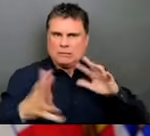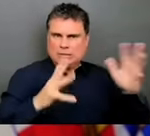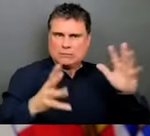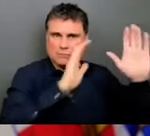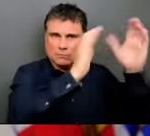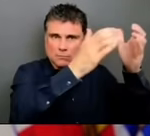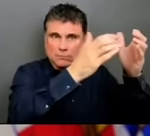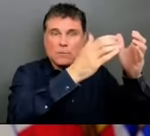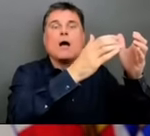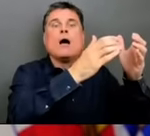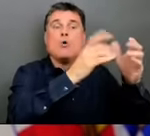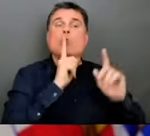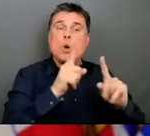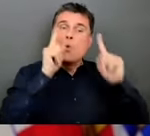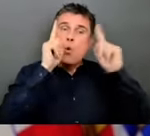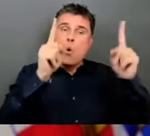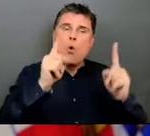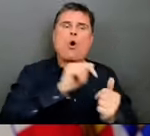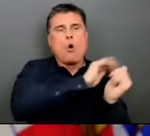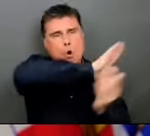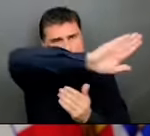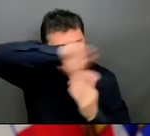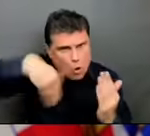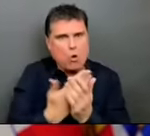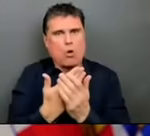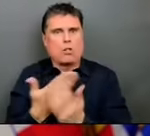everybody will have vaccine available.